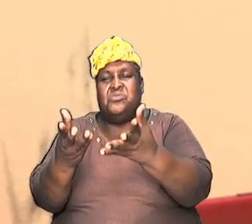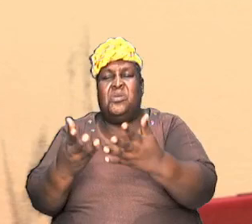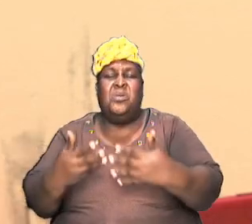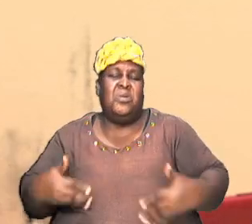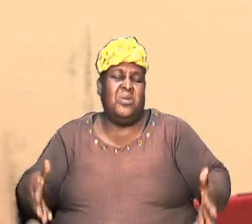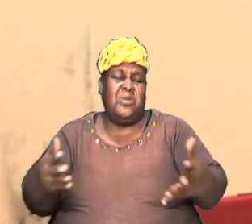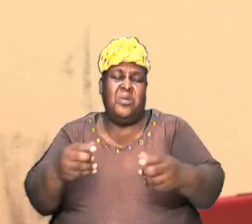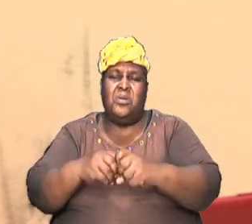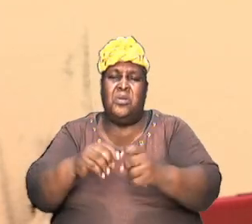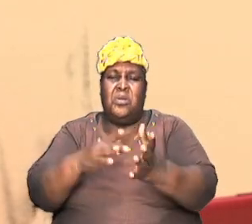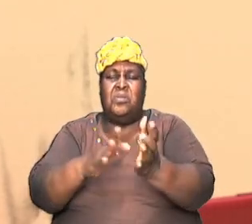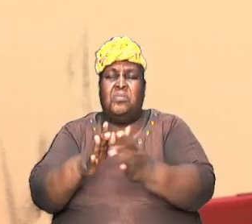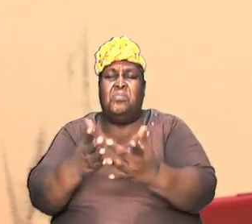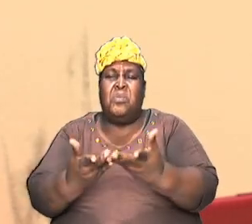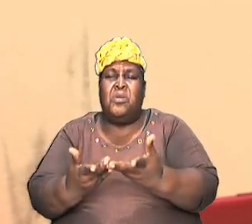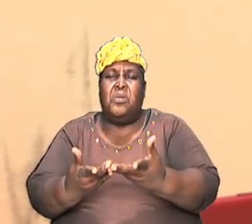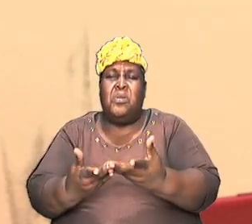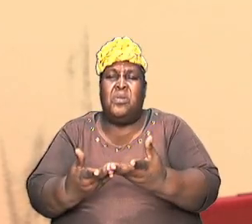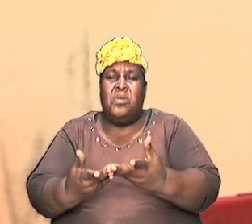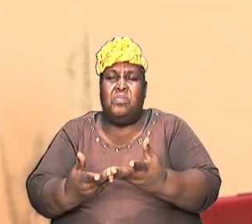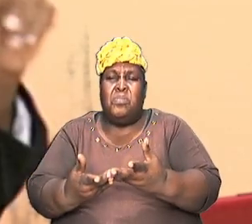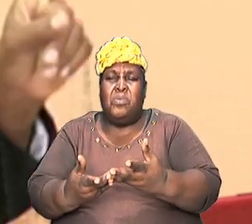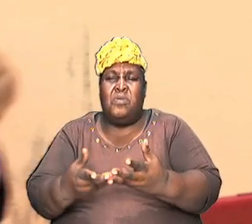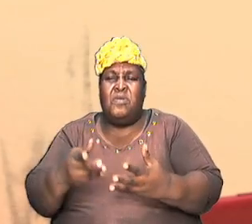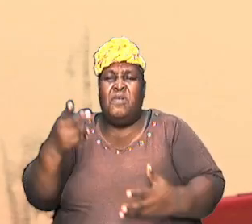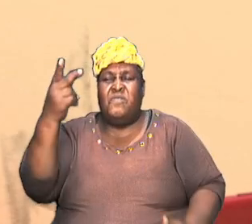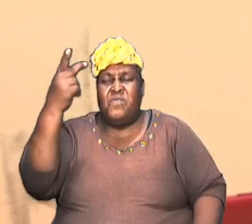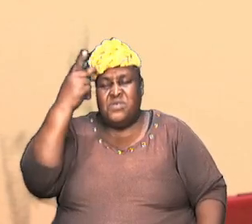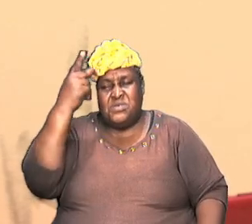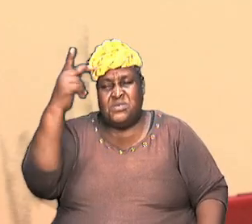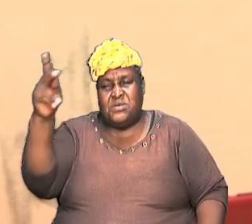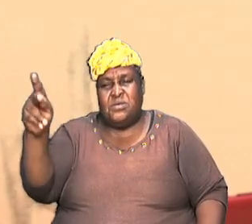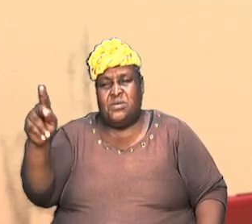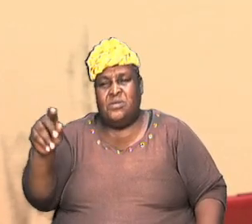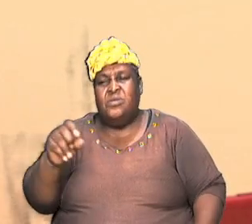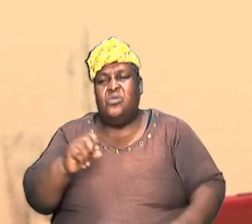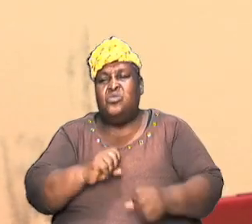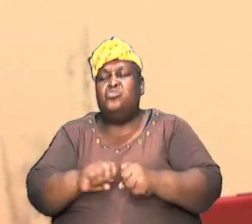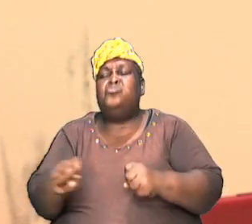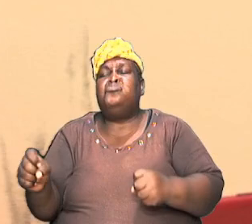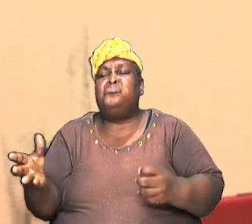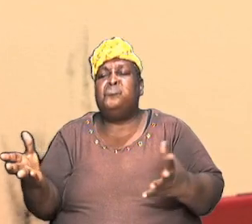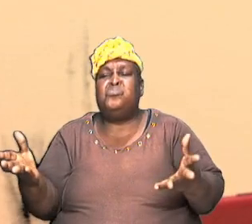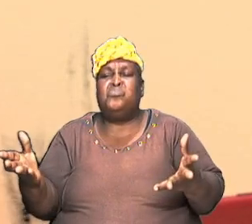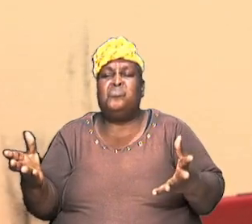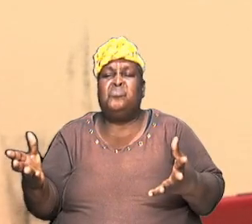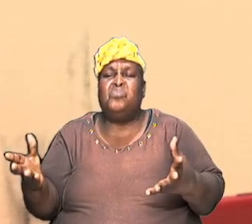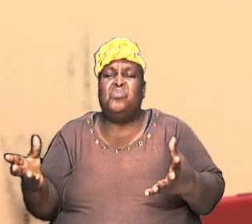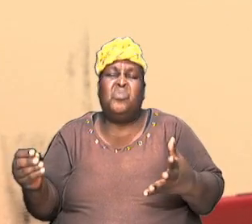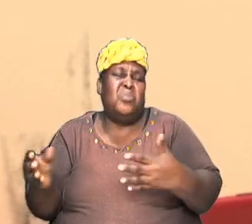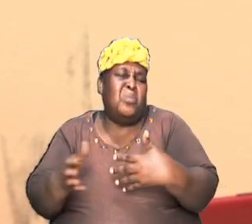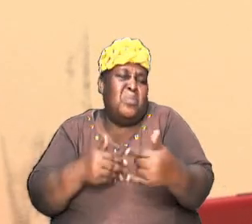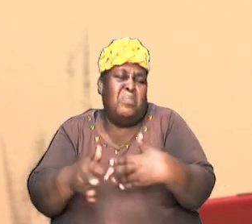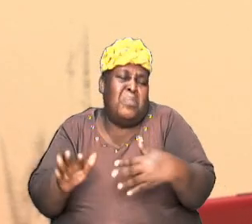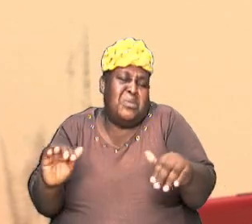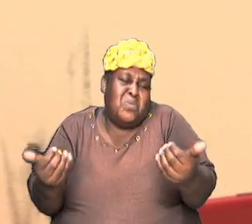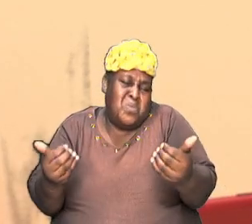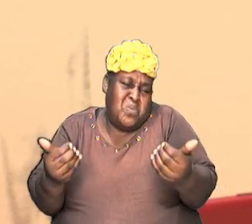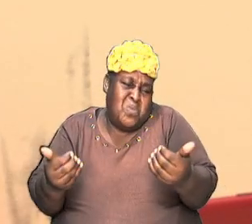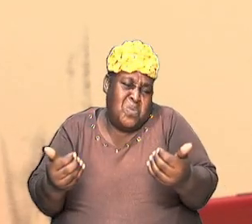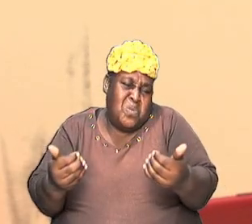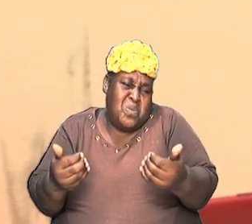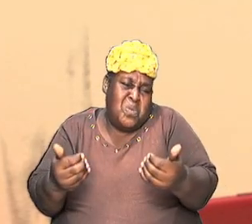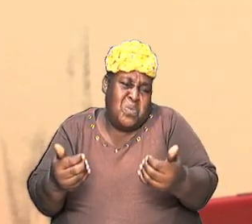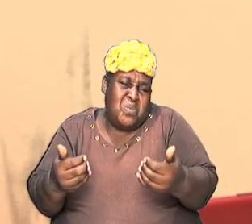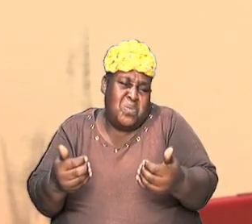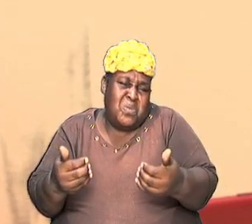book written by Professor so and so that is how they are presenting the Bible today but it doesn't matter how they present it I want you,